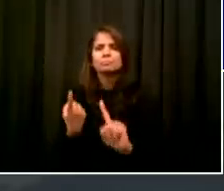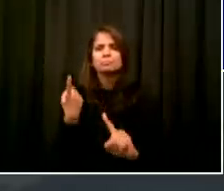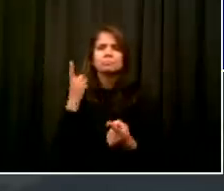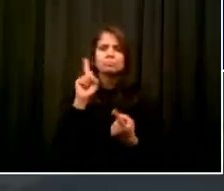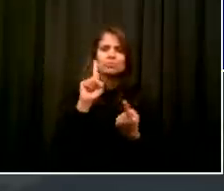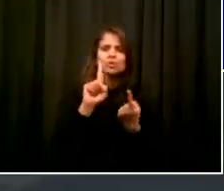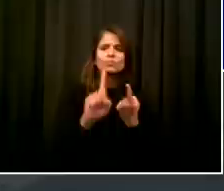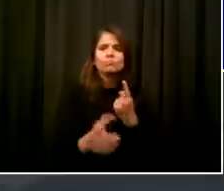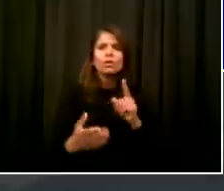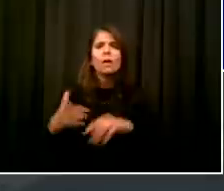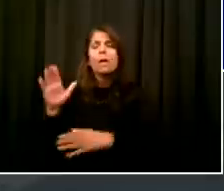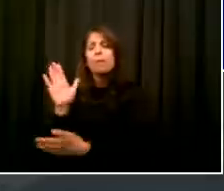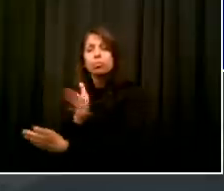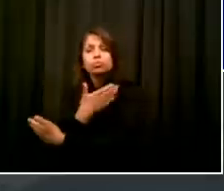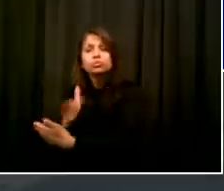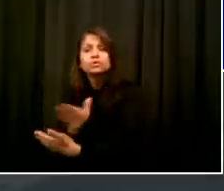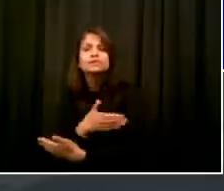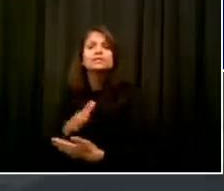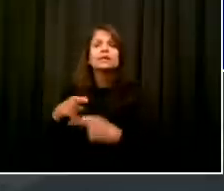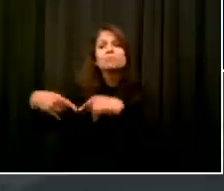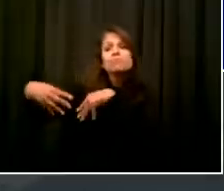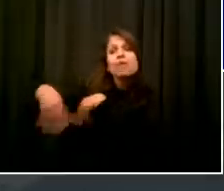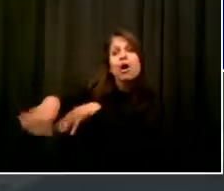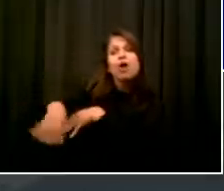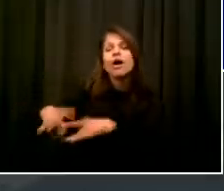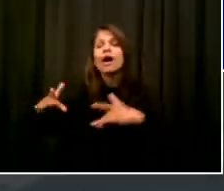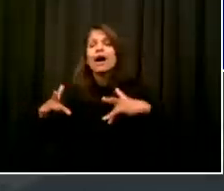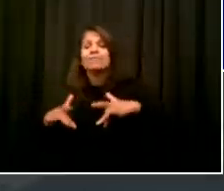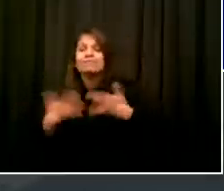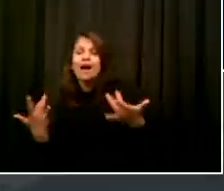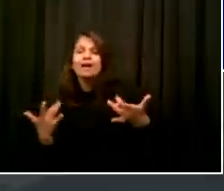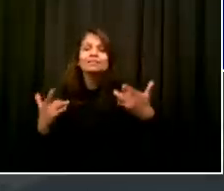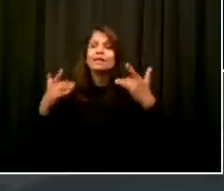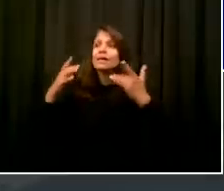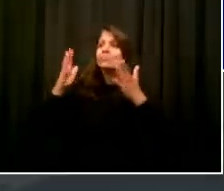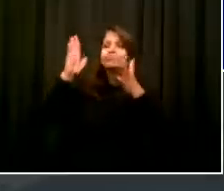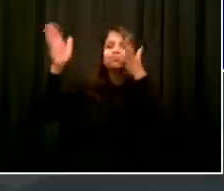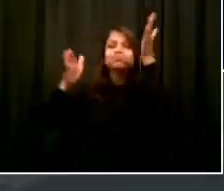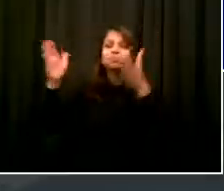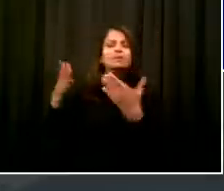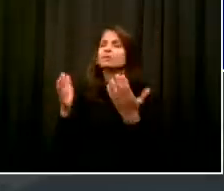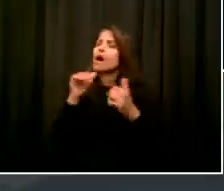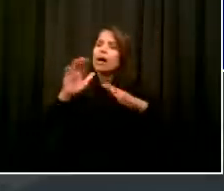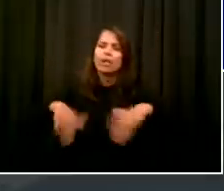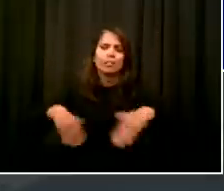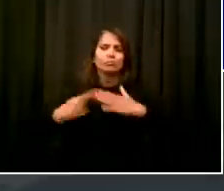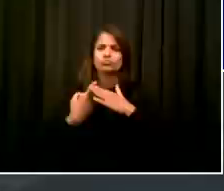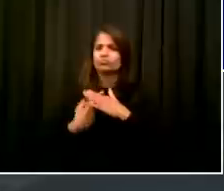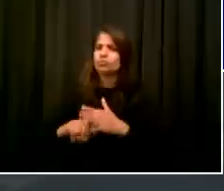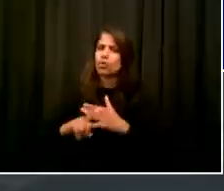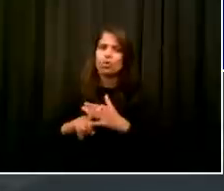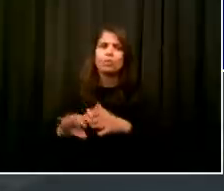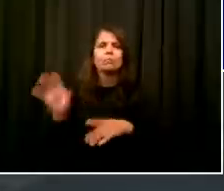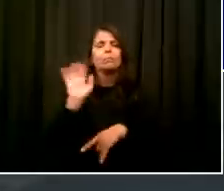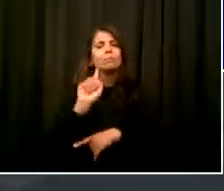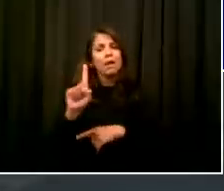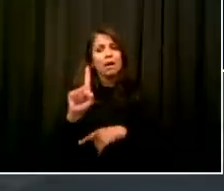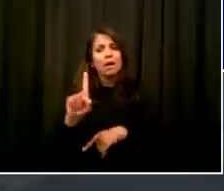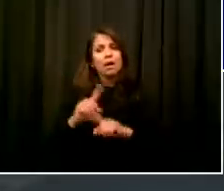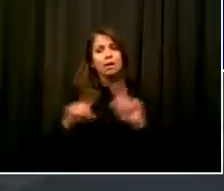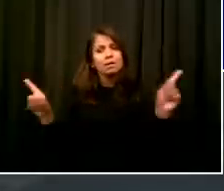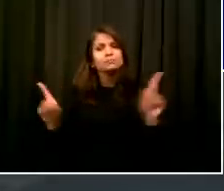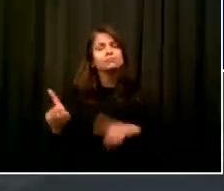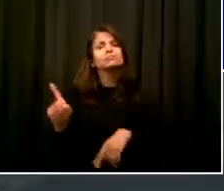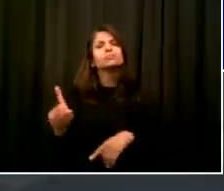But for the playgrounds meant for younger children, with the playground equipment that's specifically meant for kids to